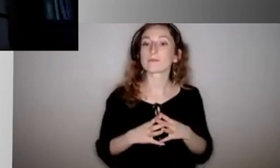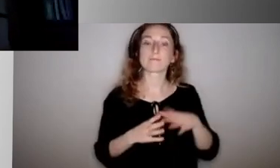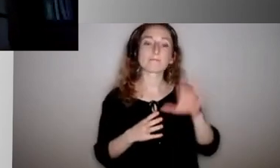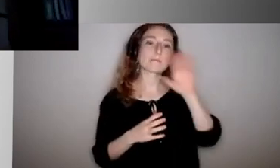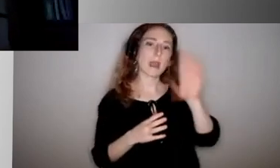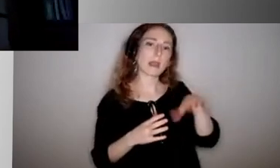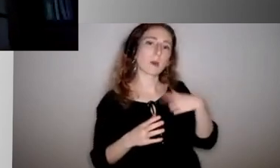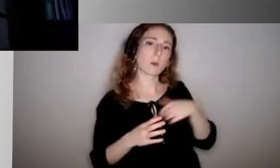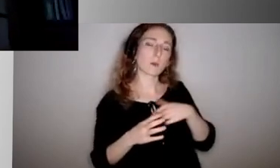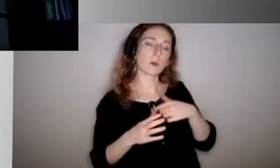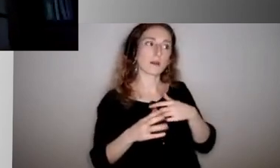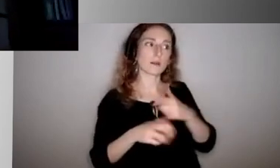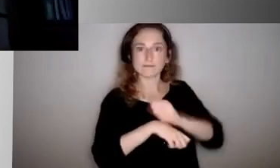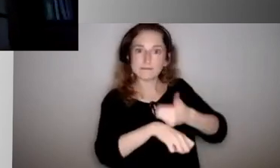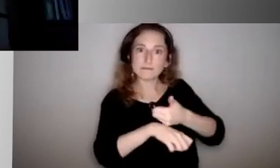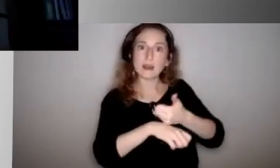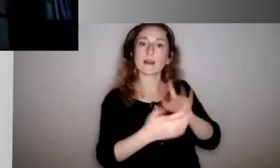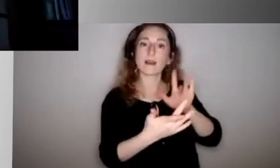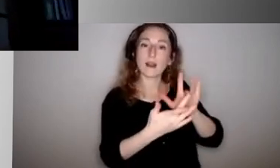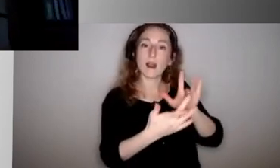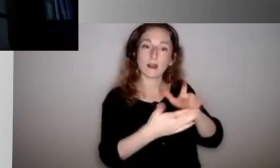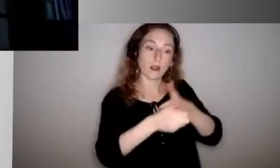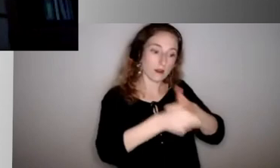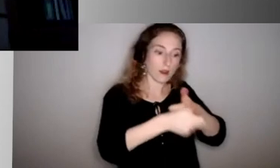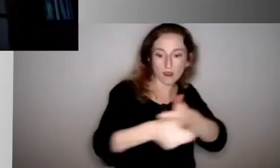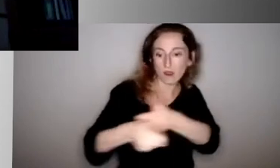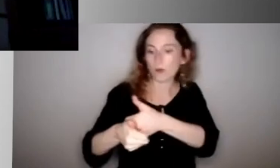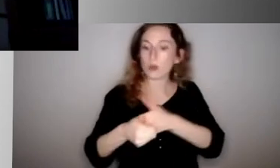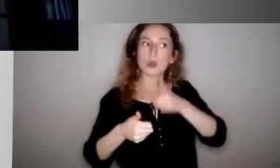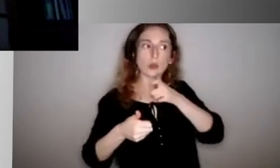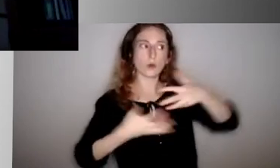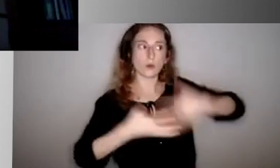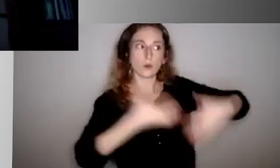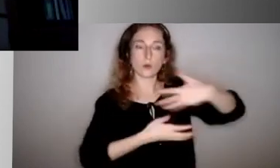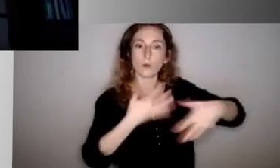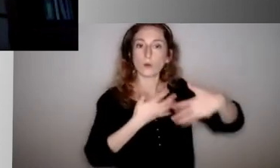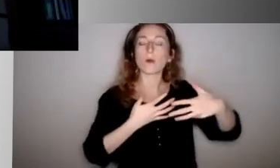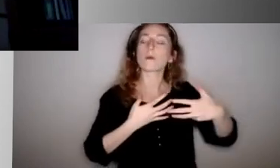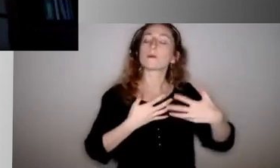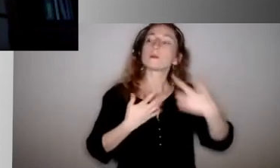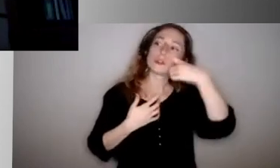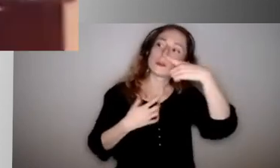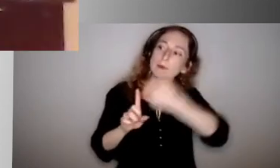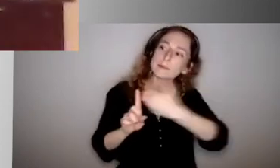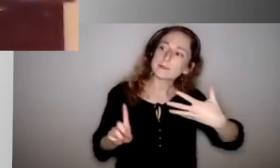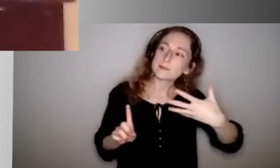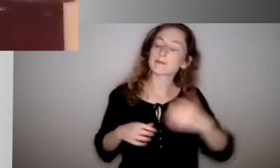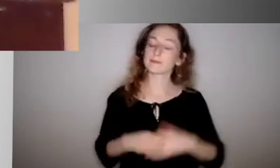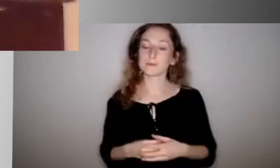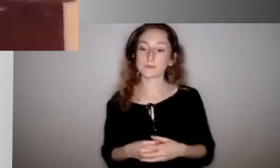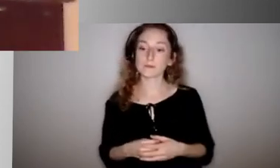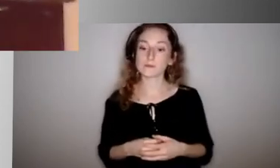is there a plan for what at your schools if a student in a school is positive? There is. However,